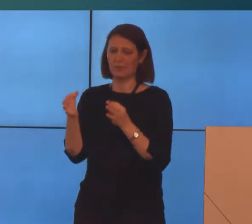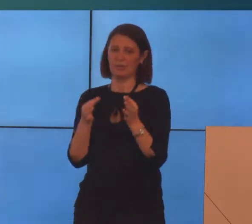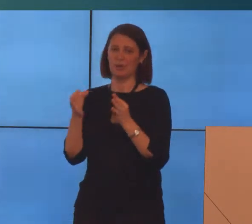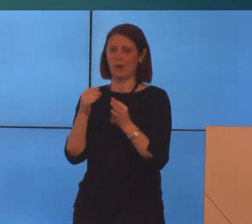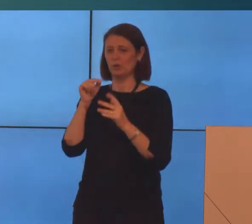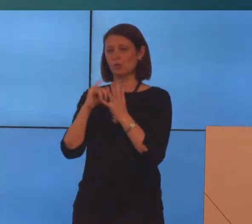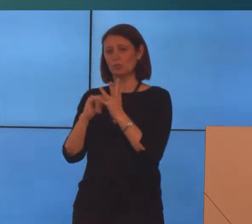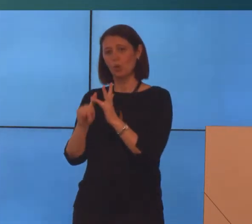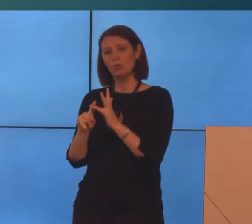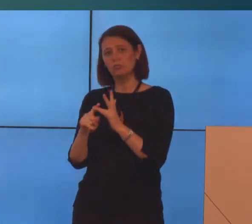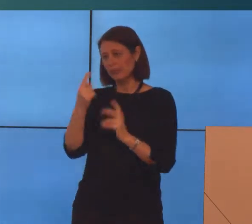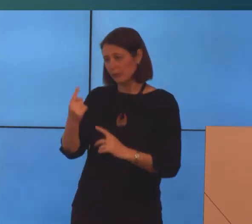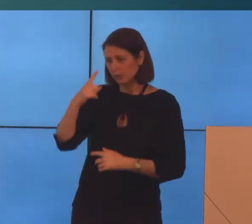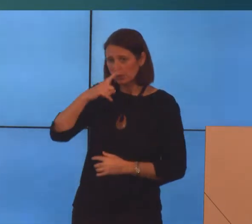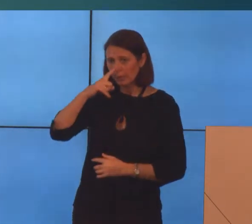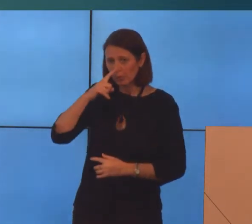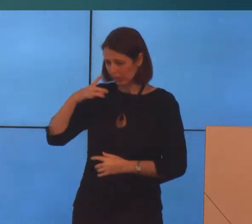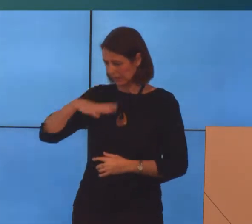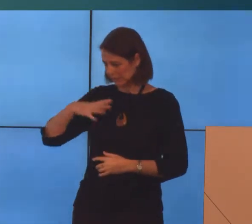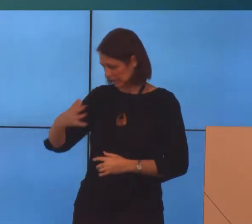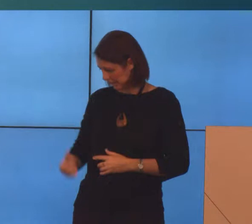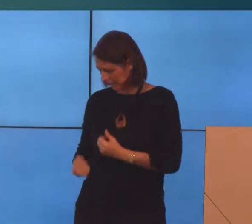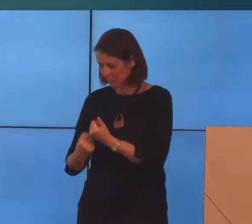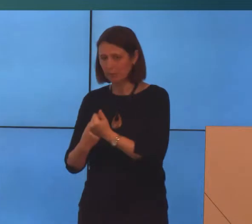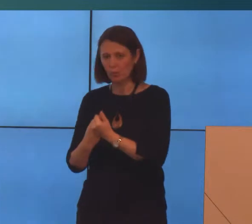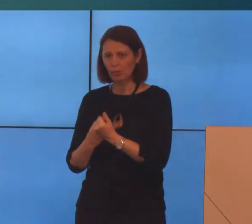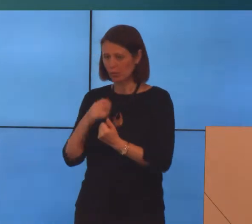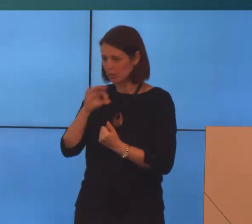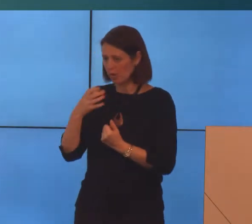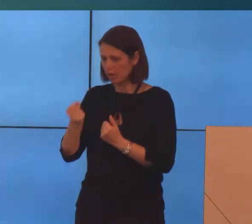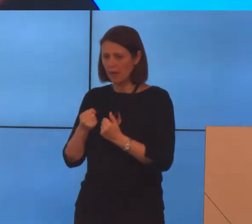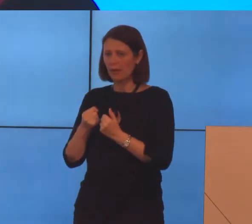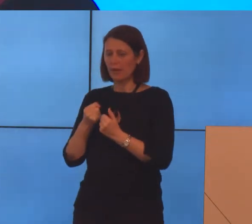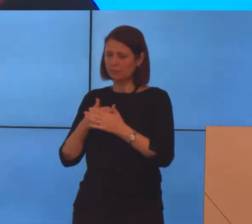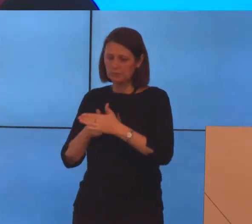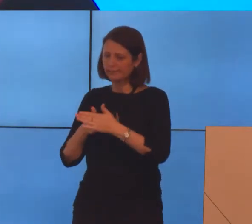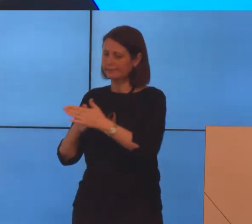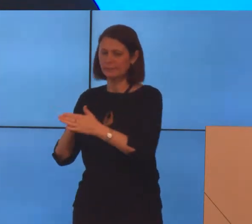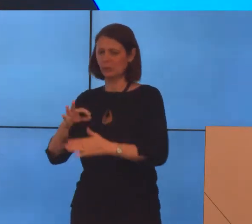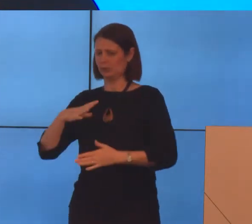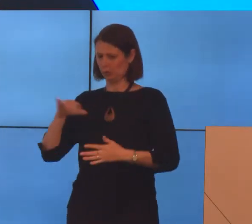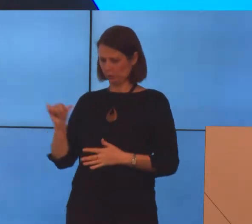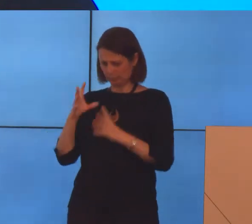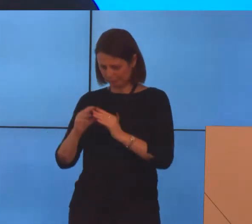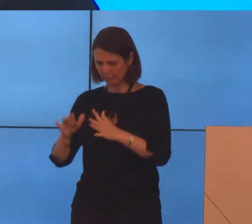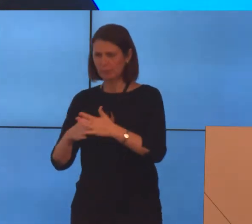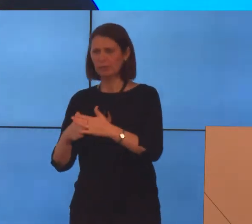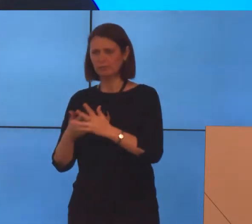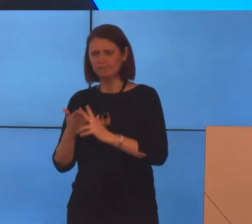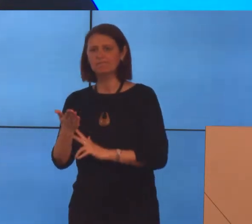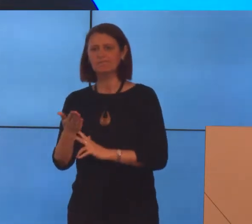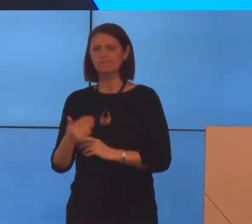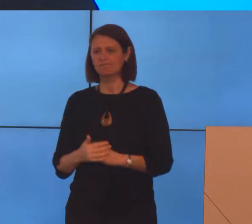individuals who need income support do not face unnecessary barriers. And we believe